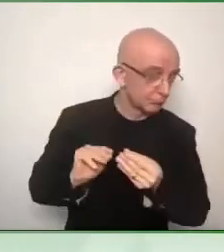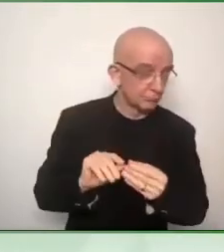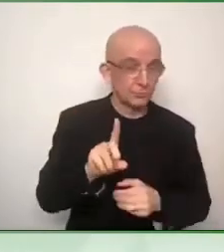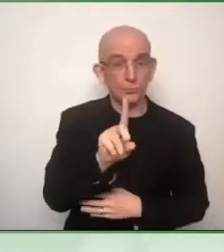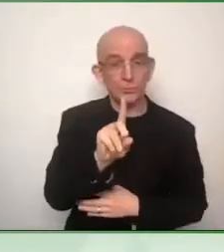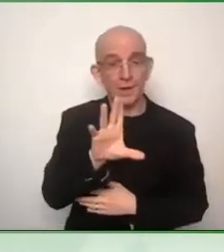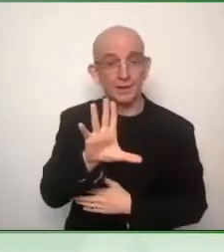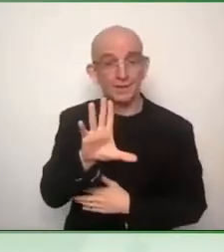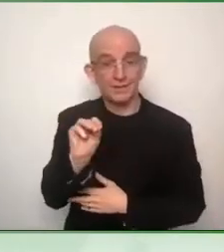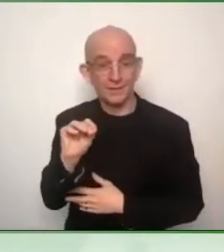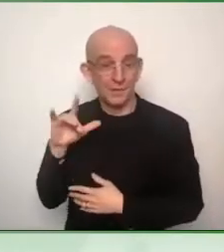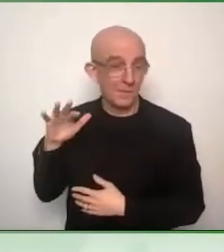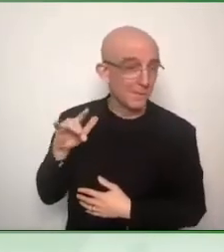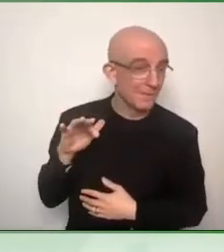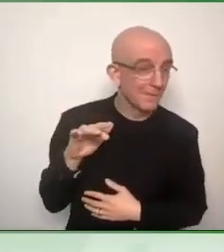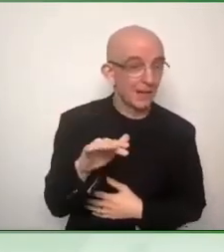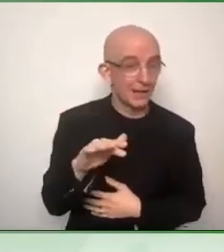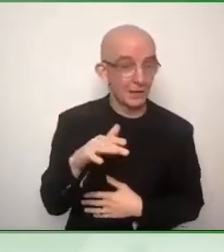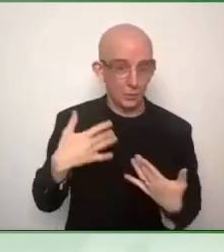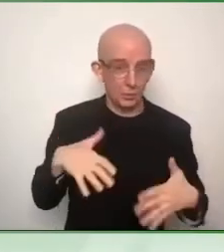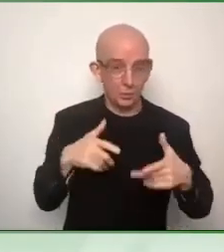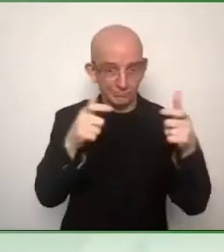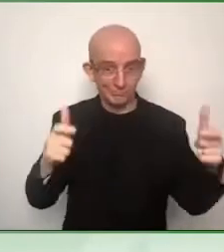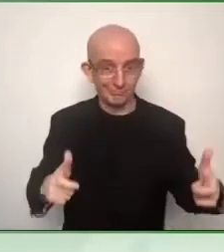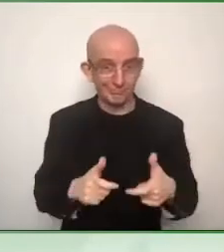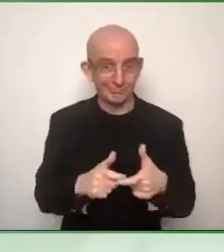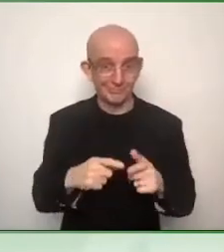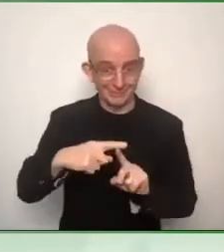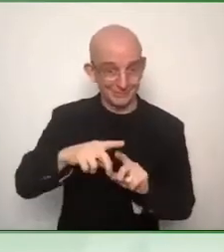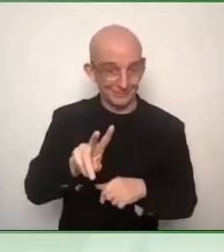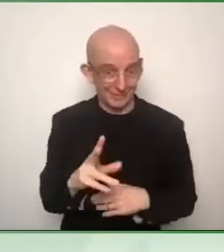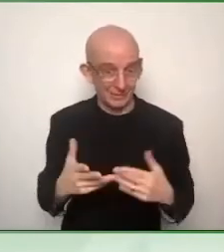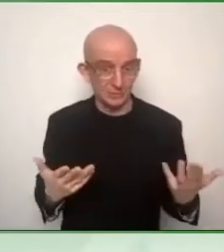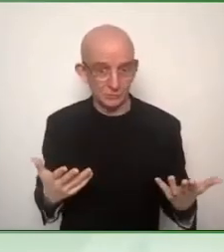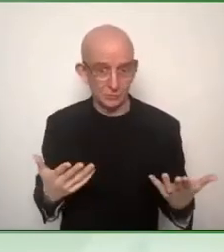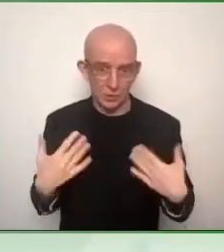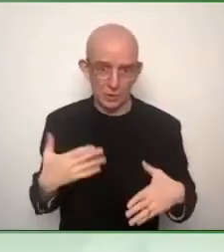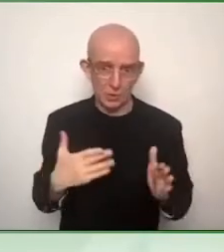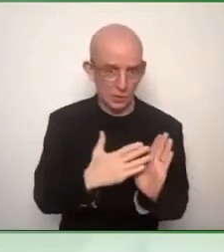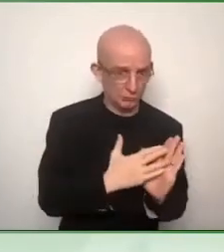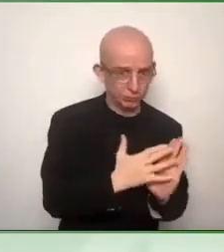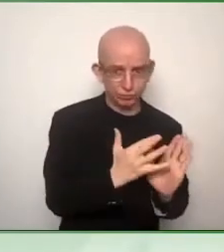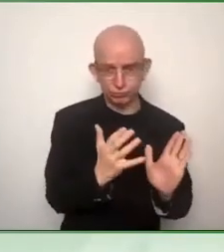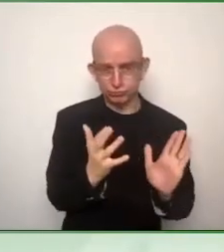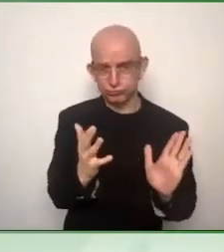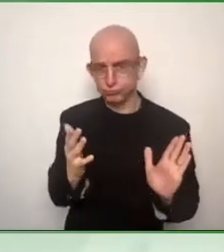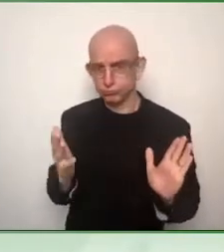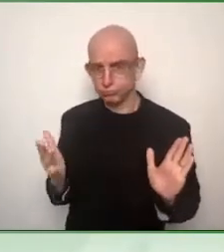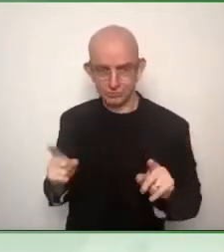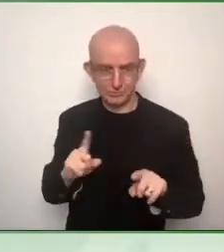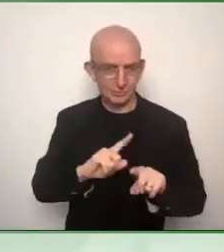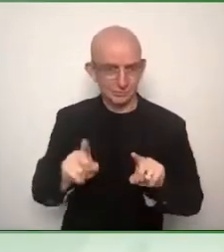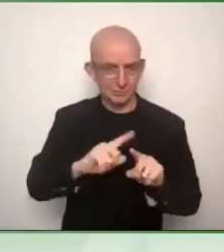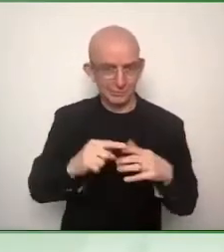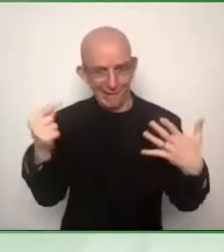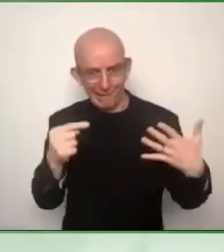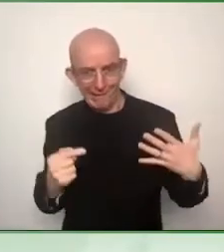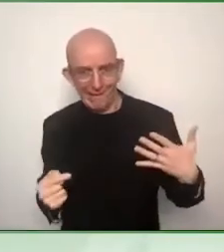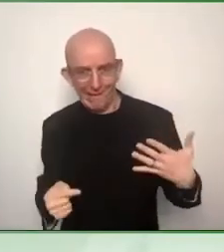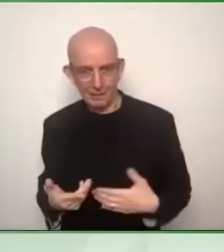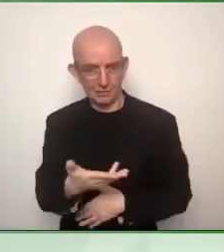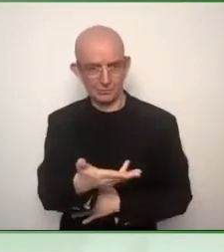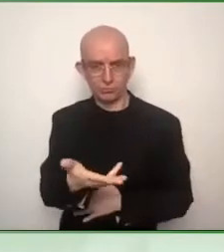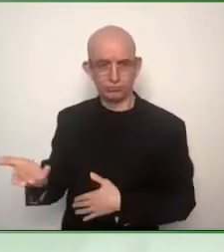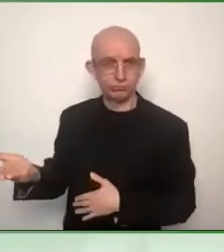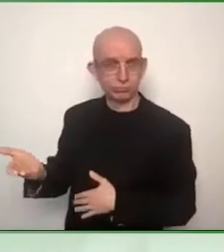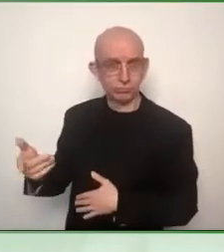features like the built-in voice view, screen reader, enlargeable text and many more. So,